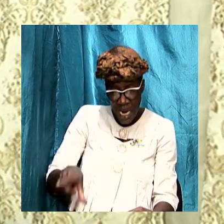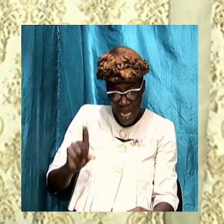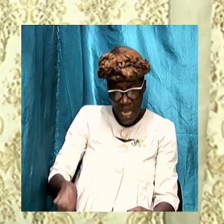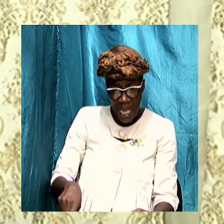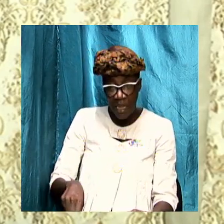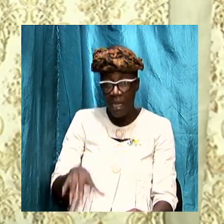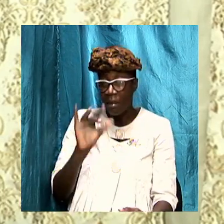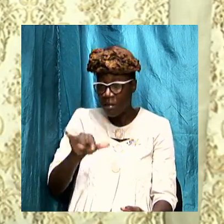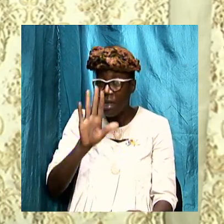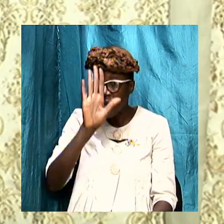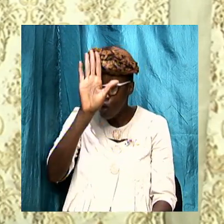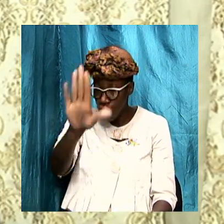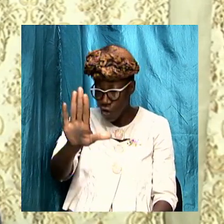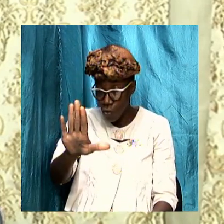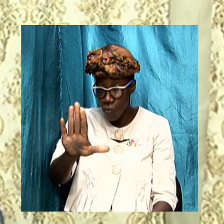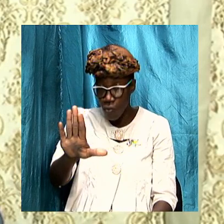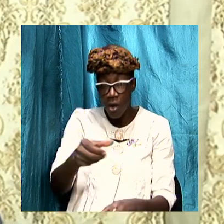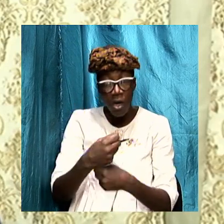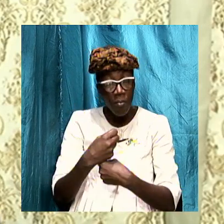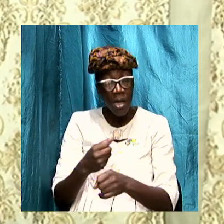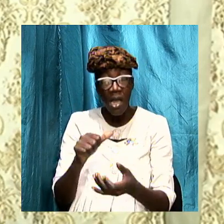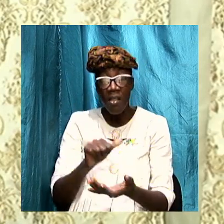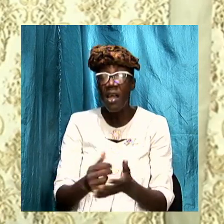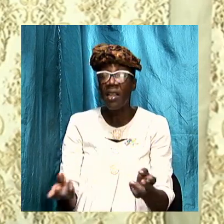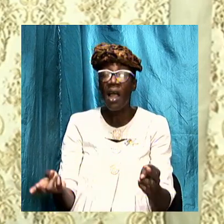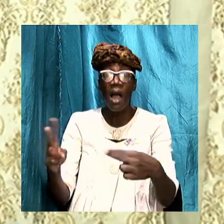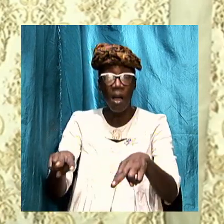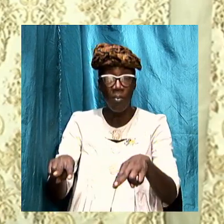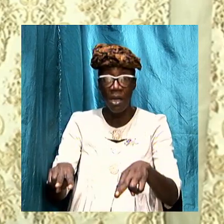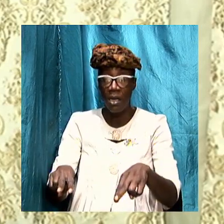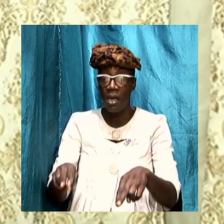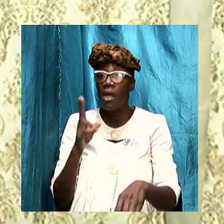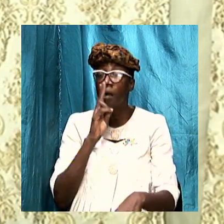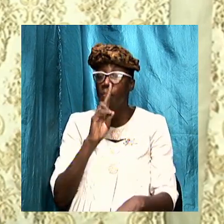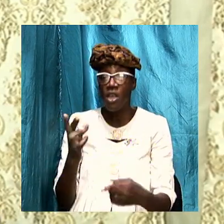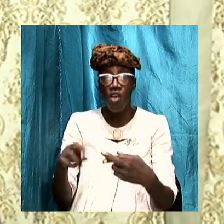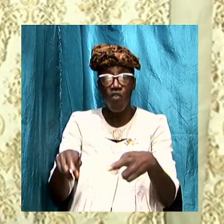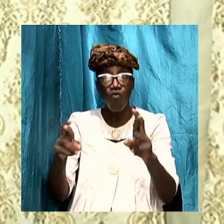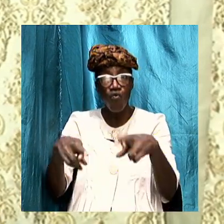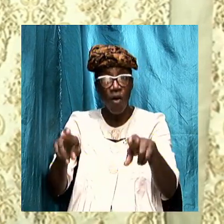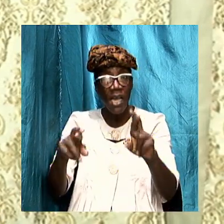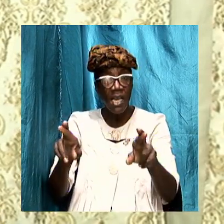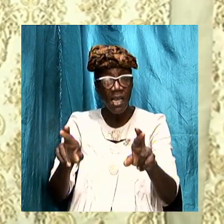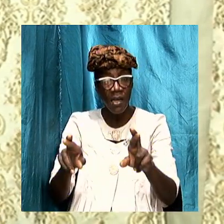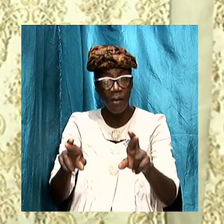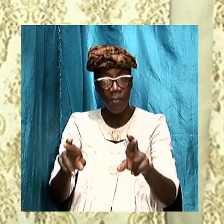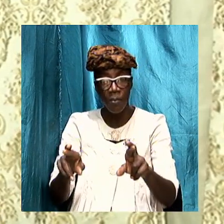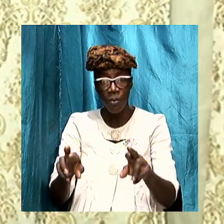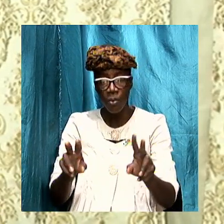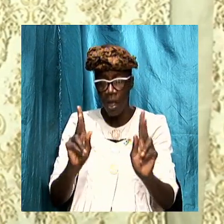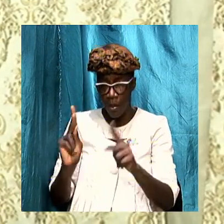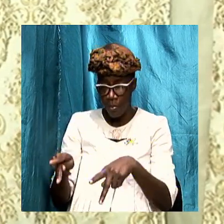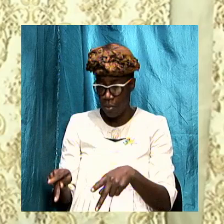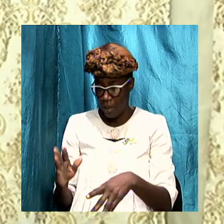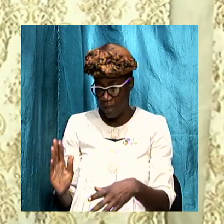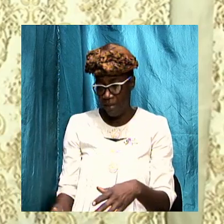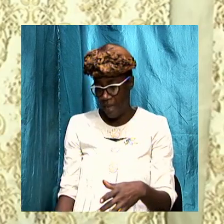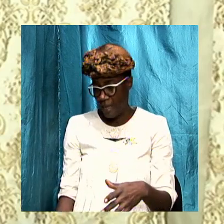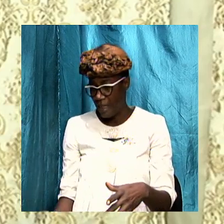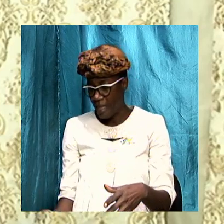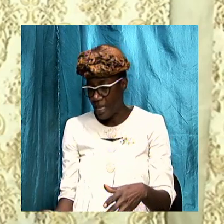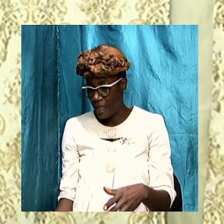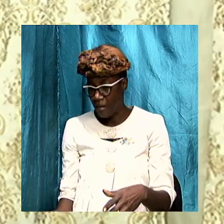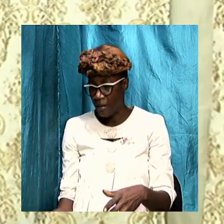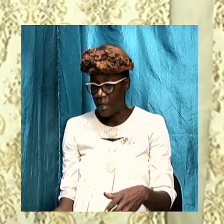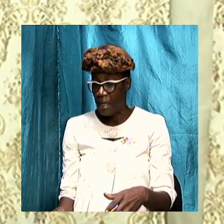our fault but I want us to get ready I want us to put aside the things that are to